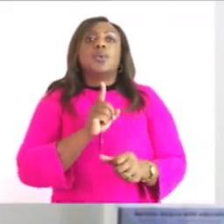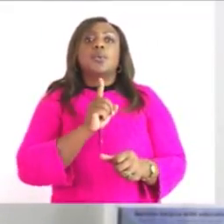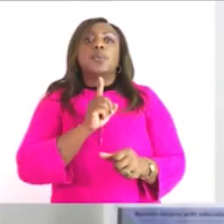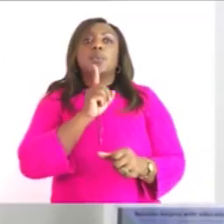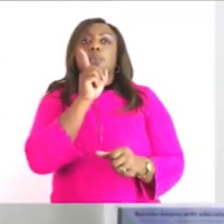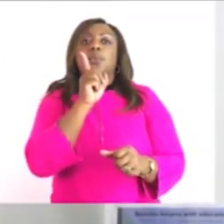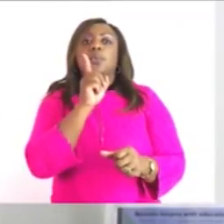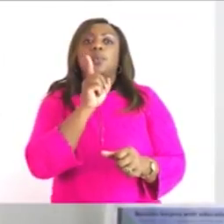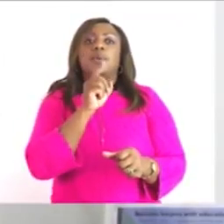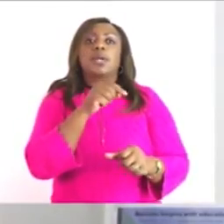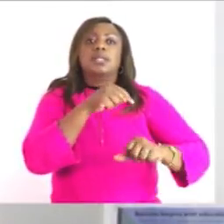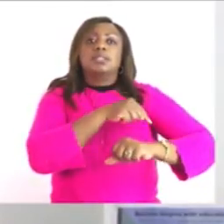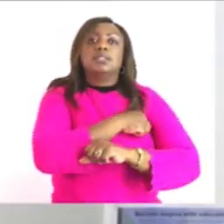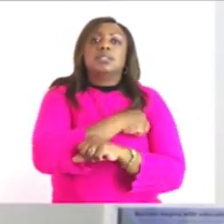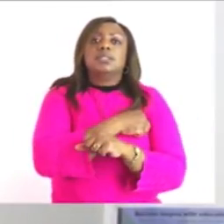whereby